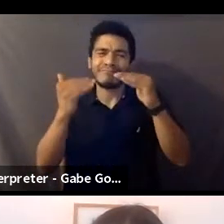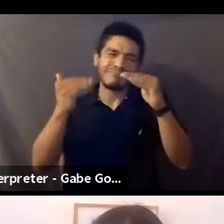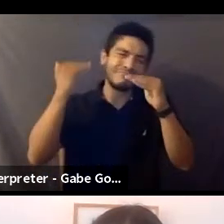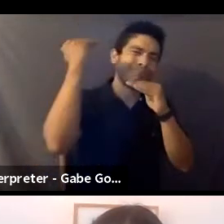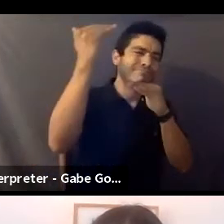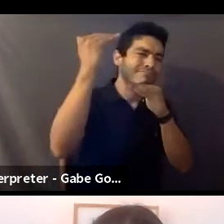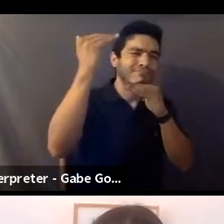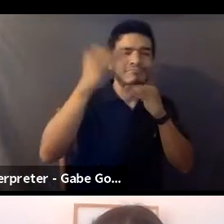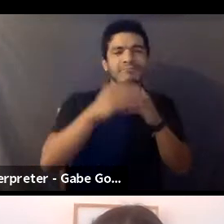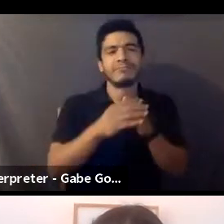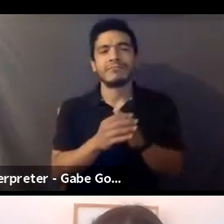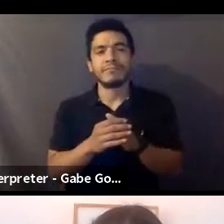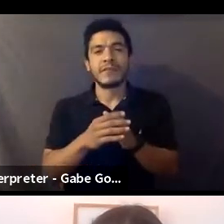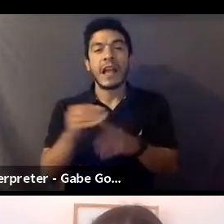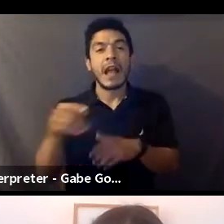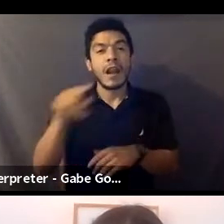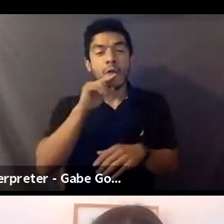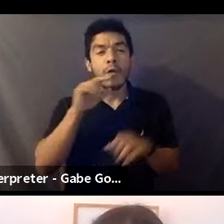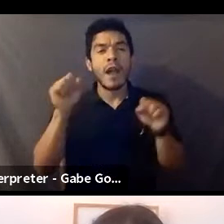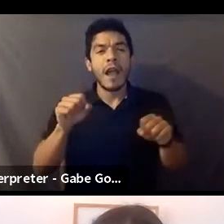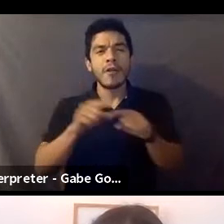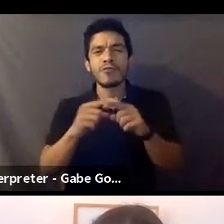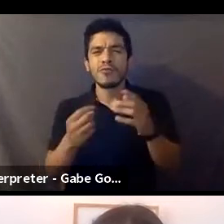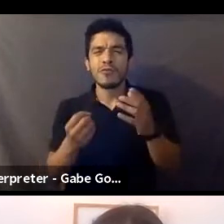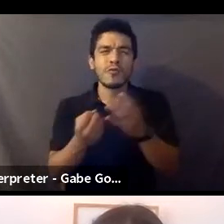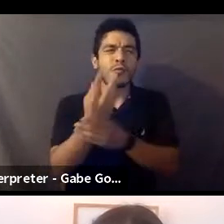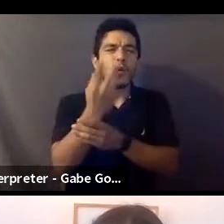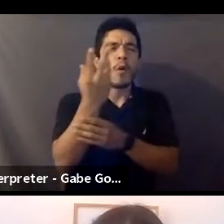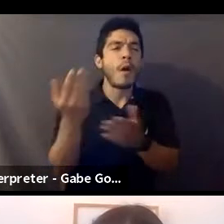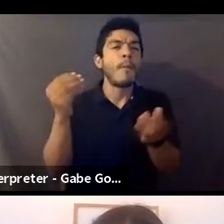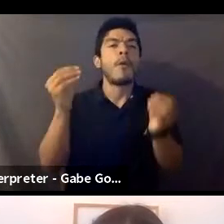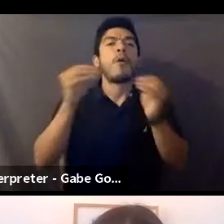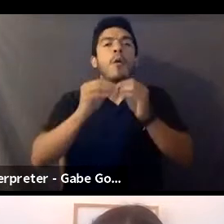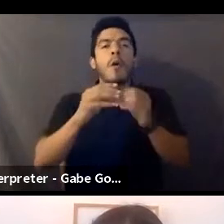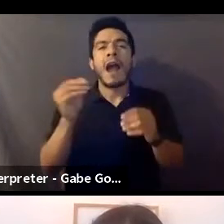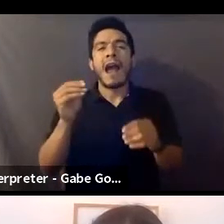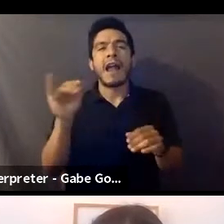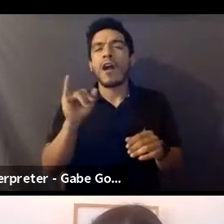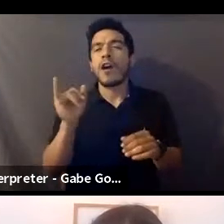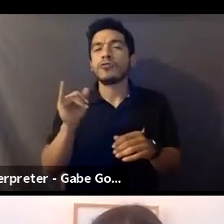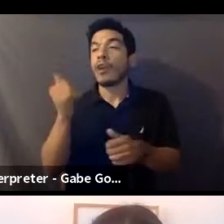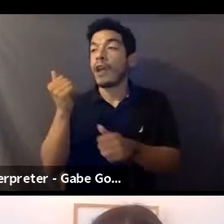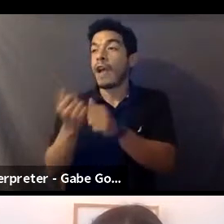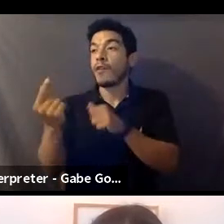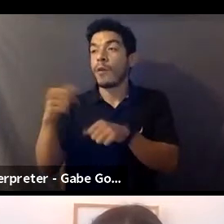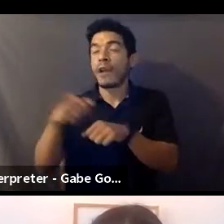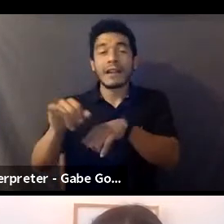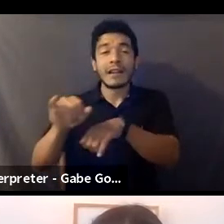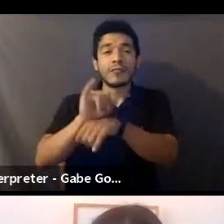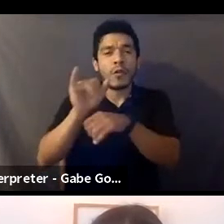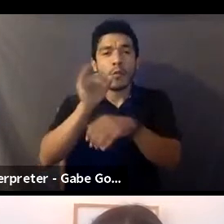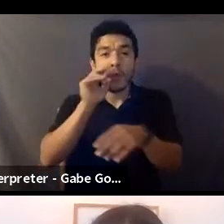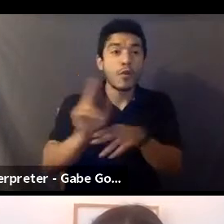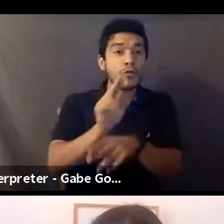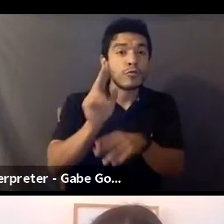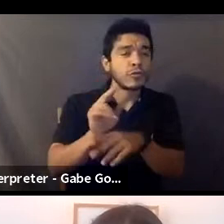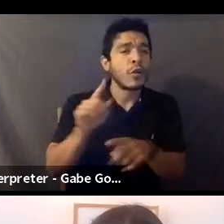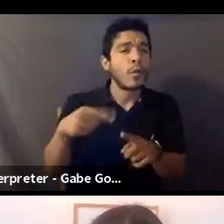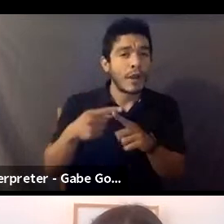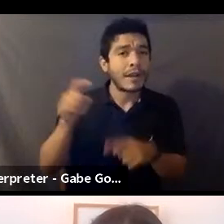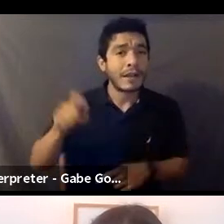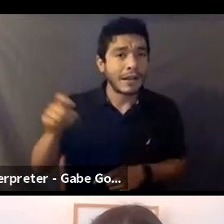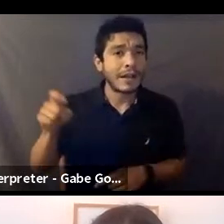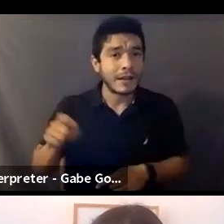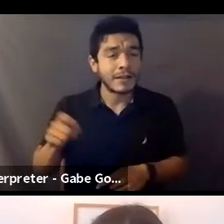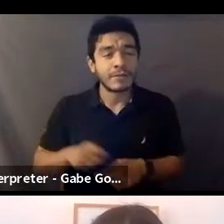and that it would be able to flourish and ultimately be embraced industry-wide at all times when needed. So